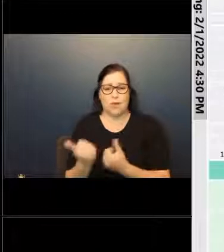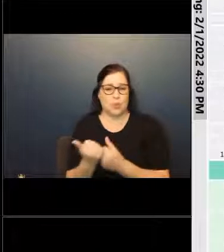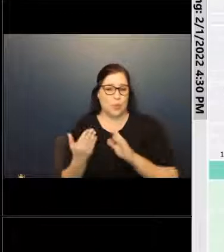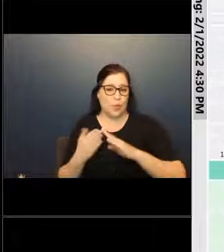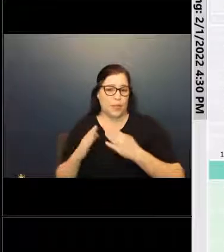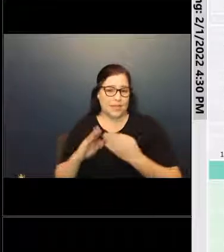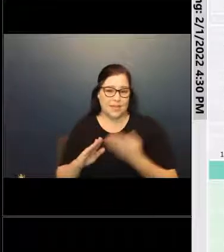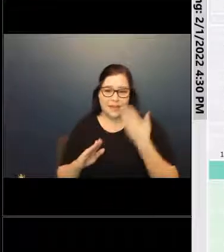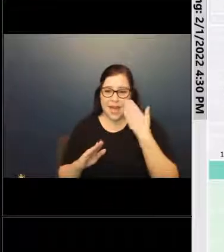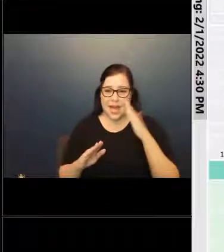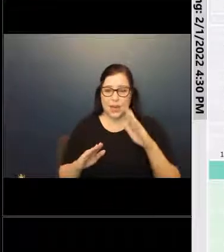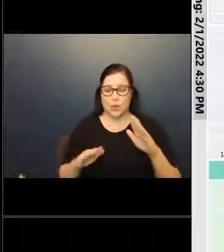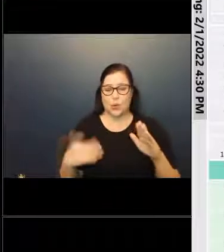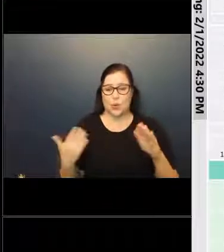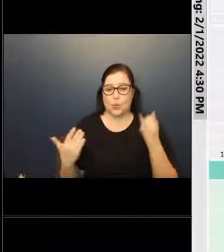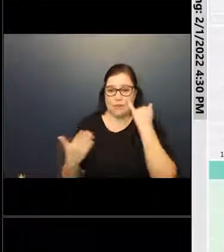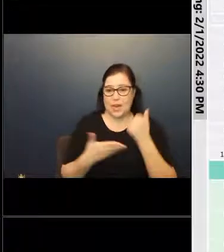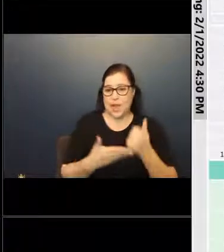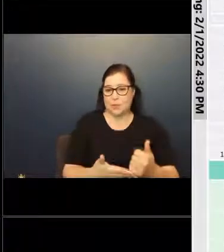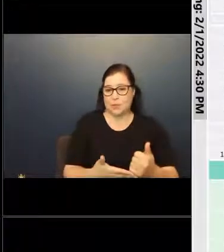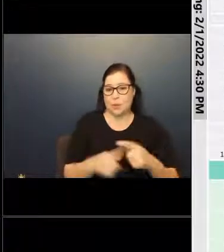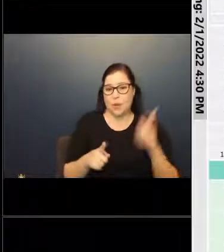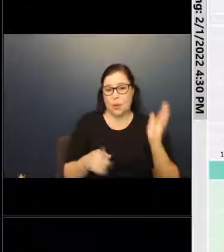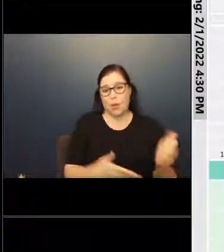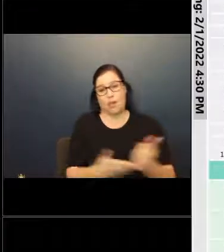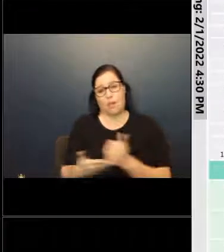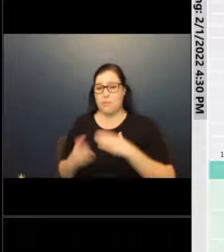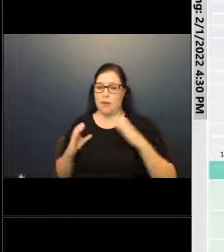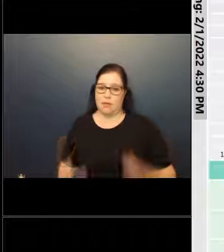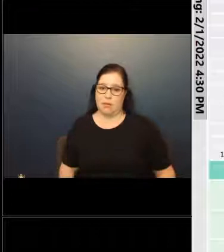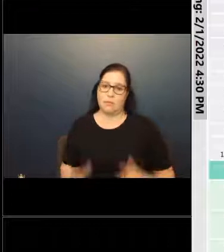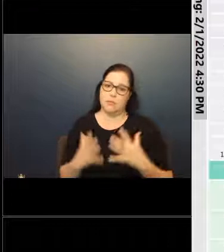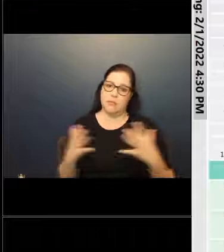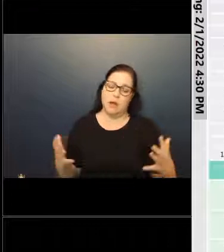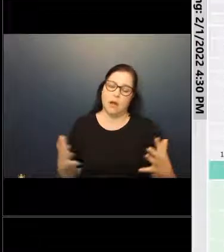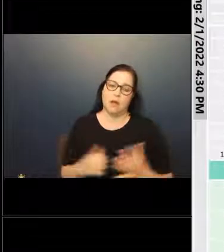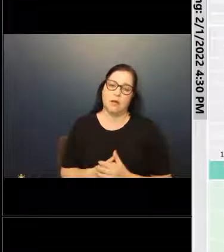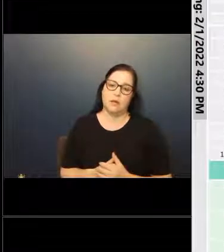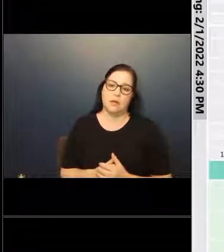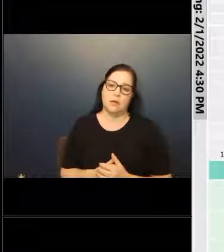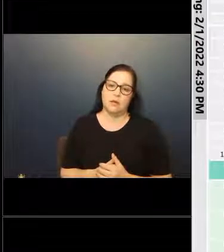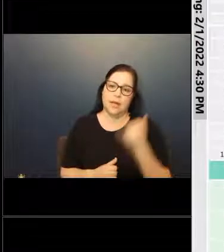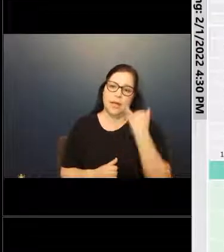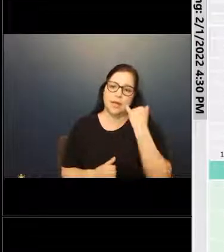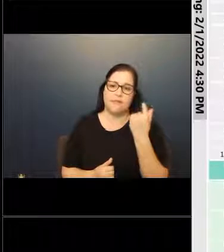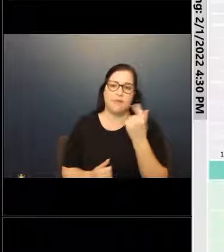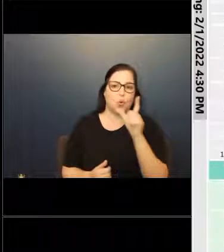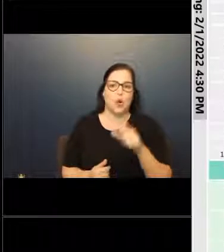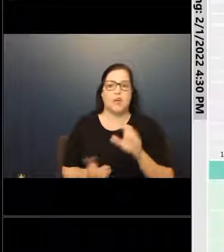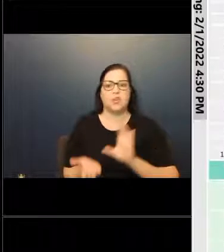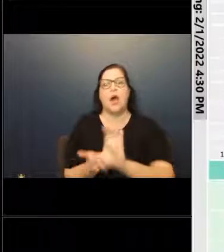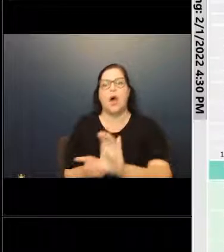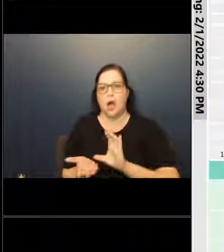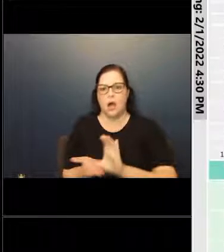I don't know how significant that would be to you, but it would be significant to my clients to have to pay any significant rent on the property for the